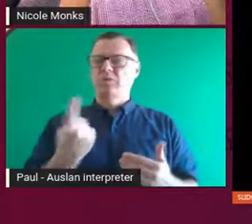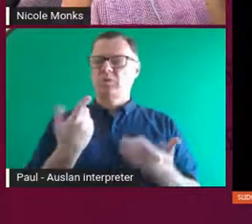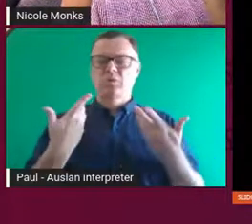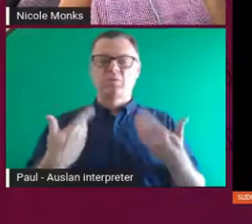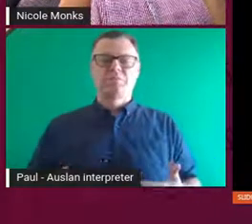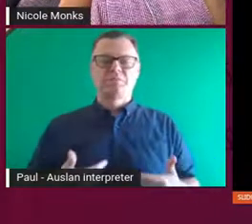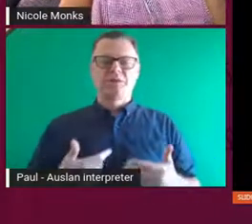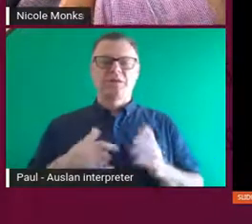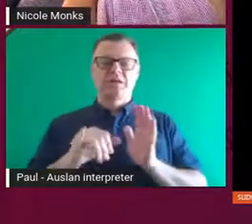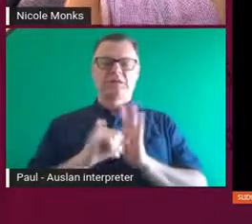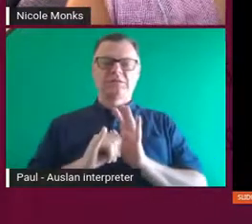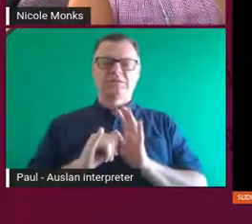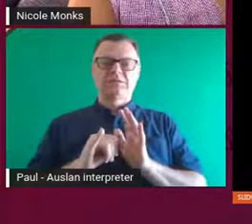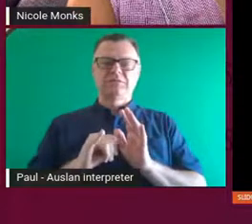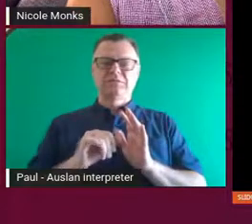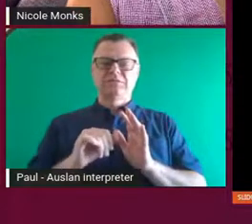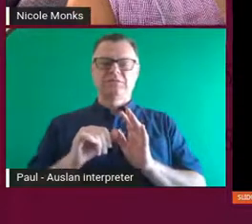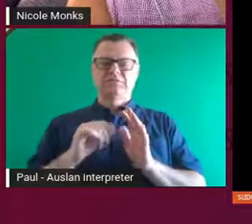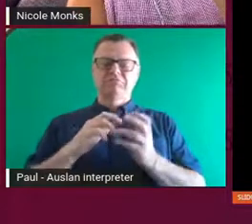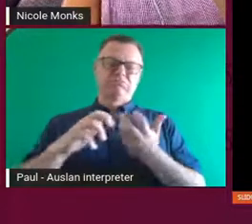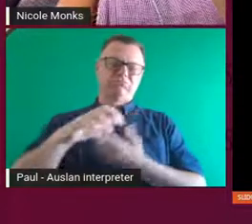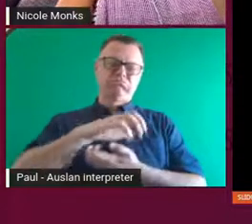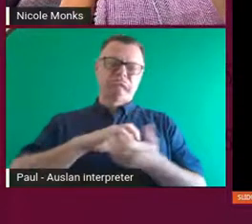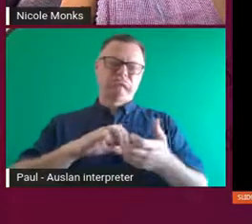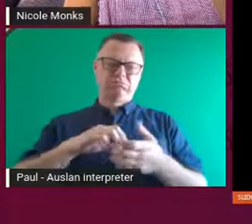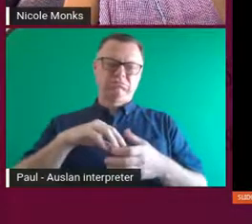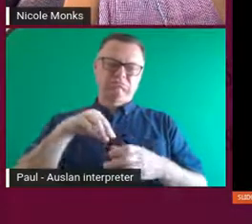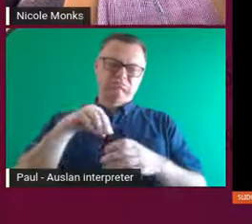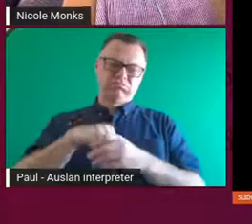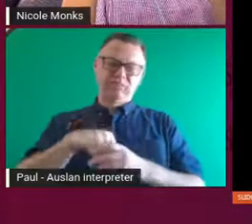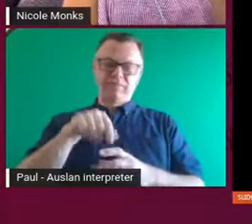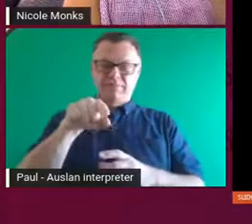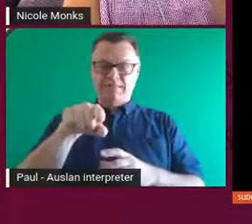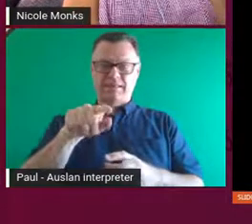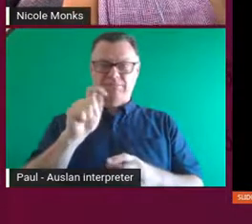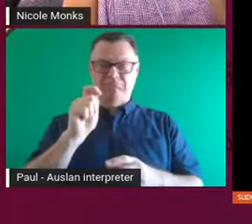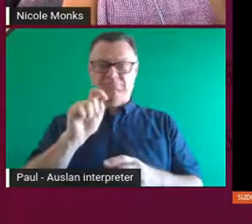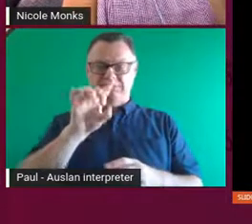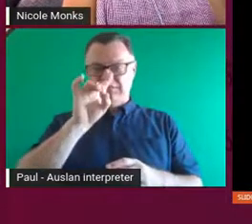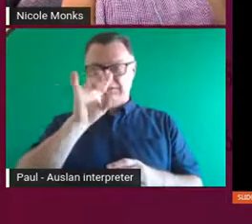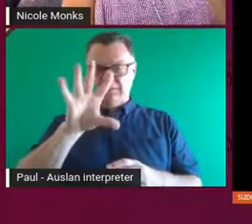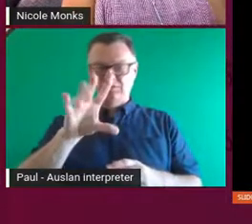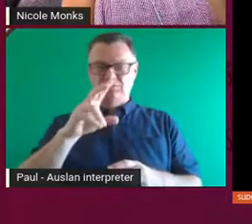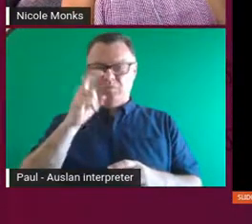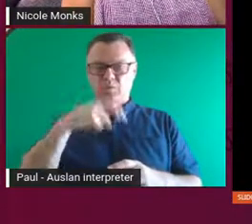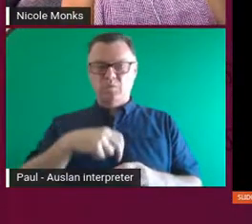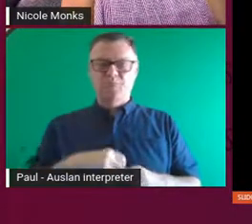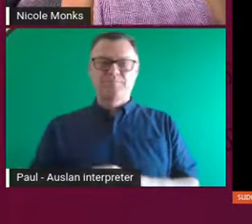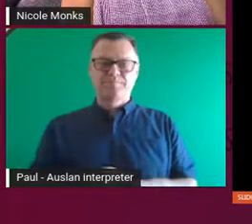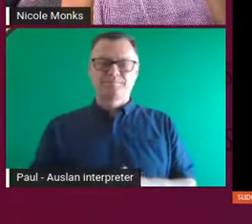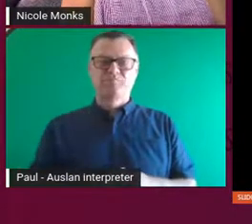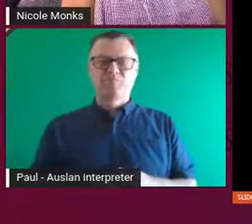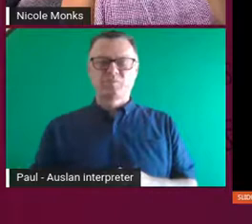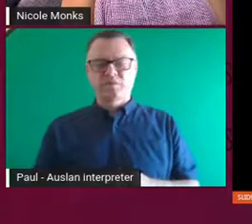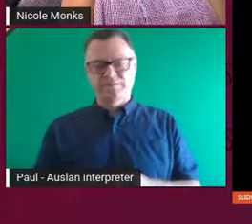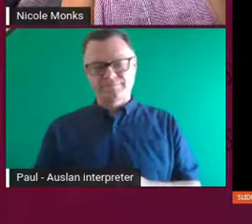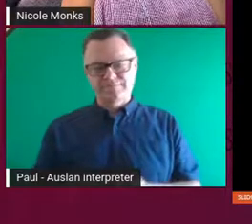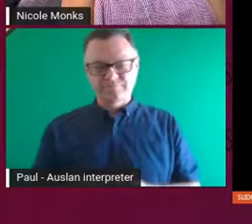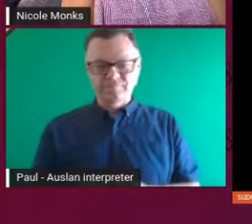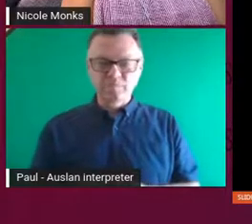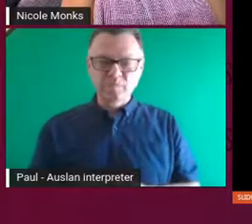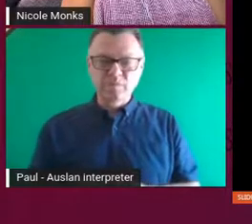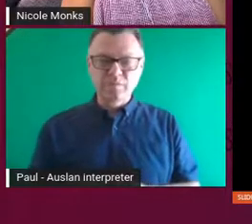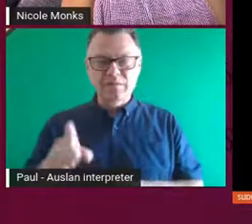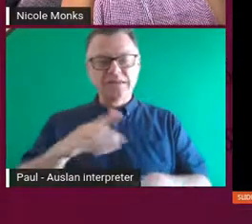It's quite old, this work now. I think it's almost a decade old. So, yeah, but that's at that moment in time, they were the